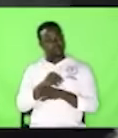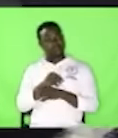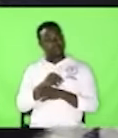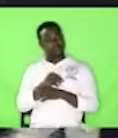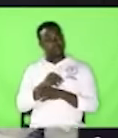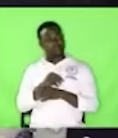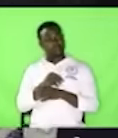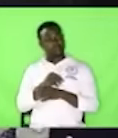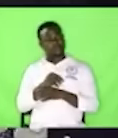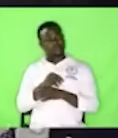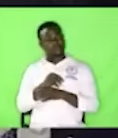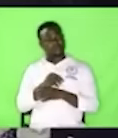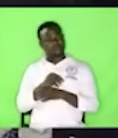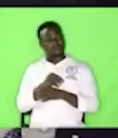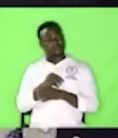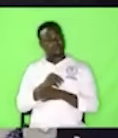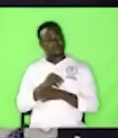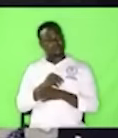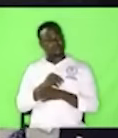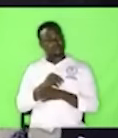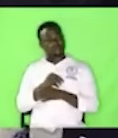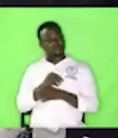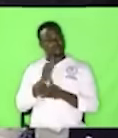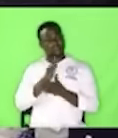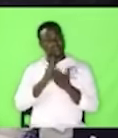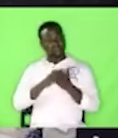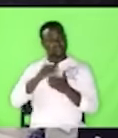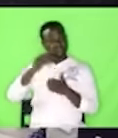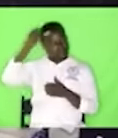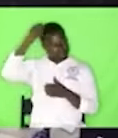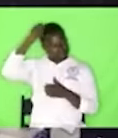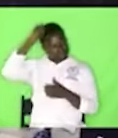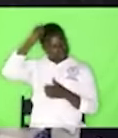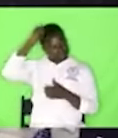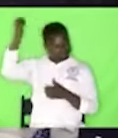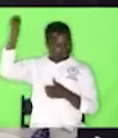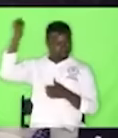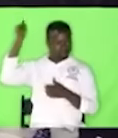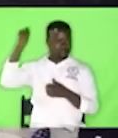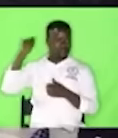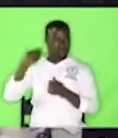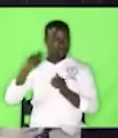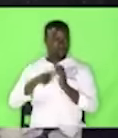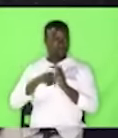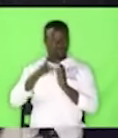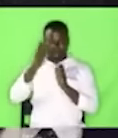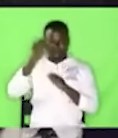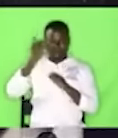something will pull my hair and I will not sleep again